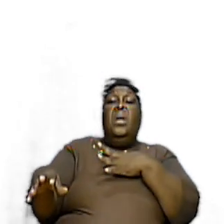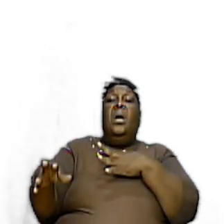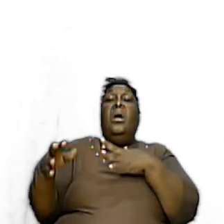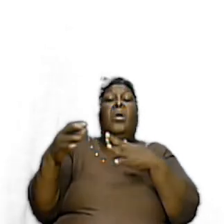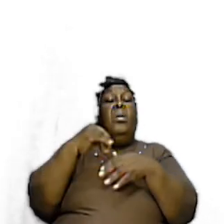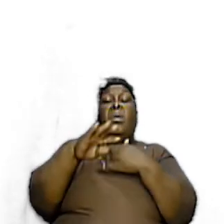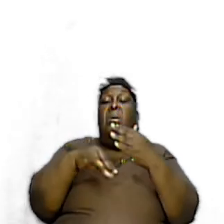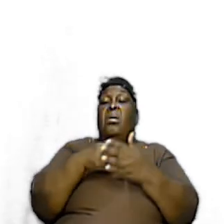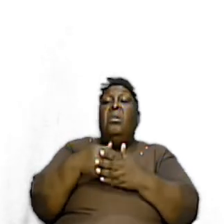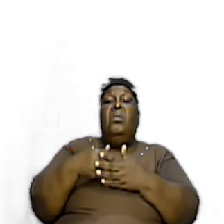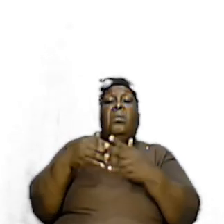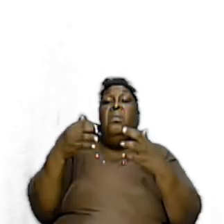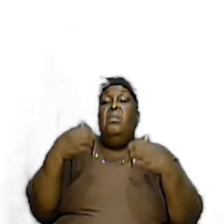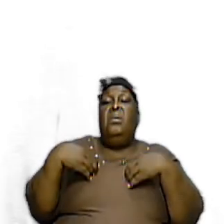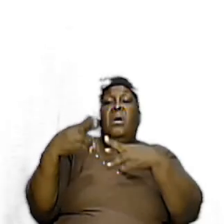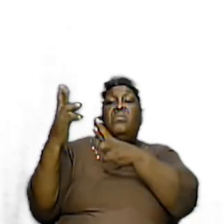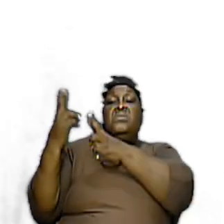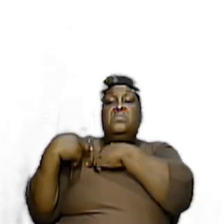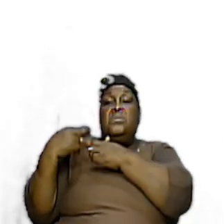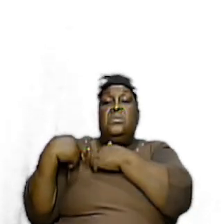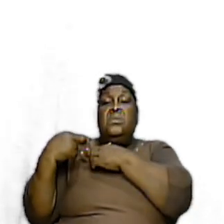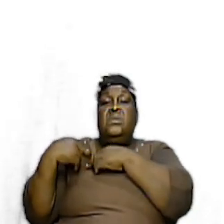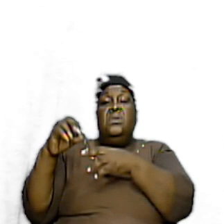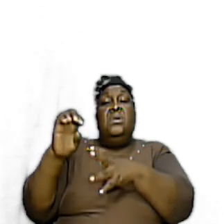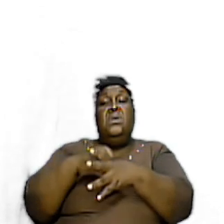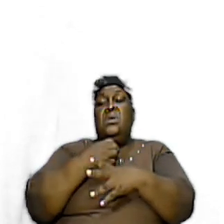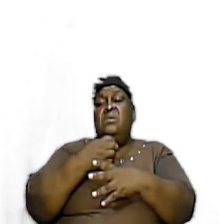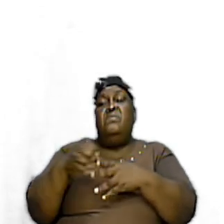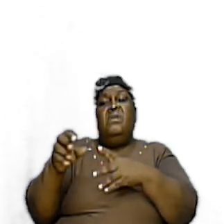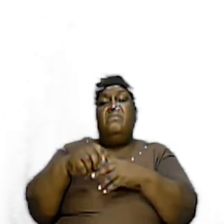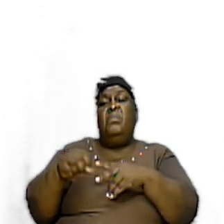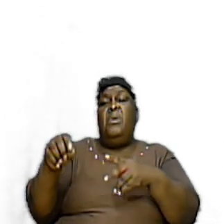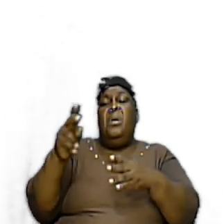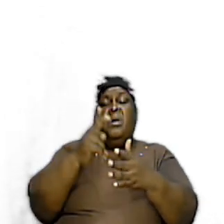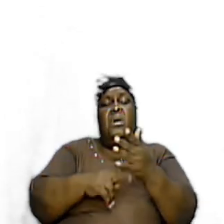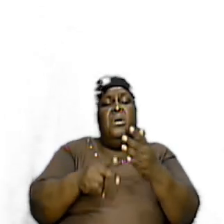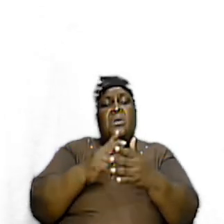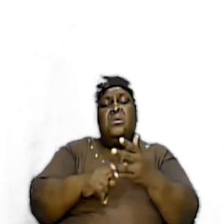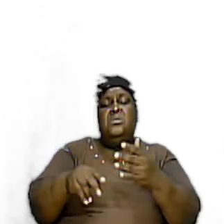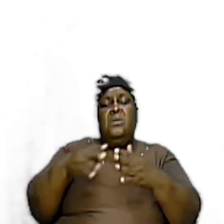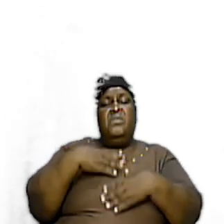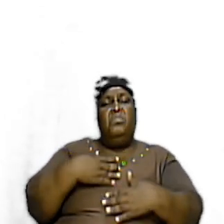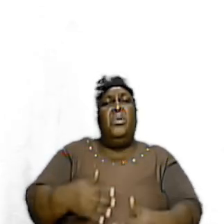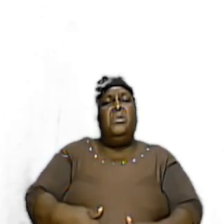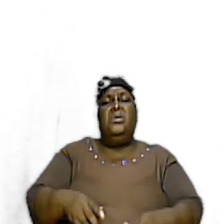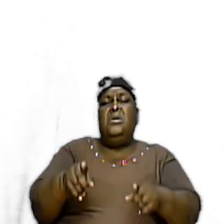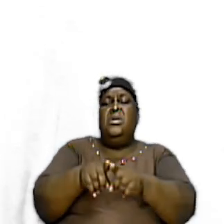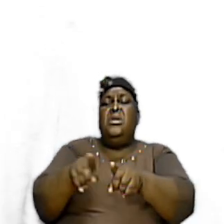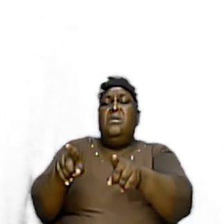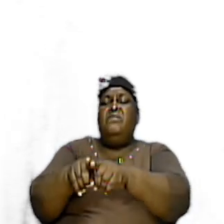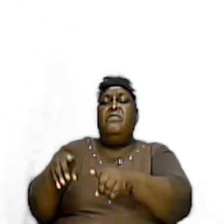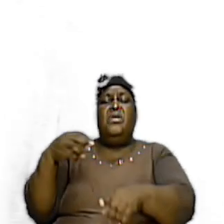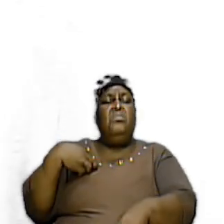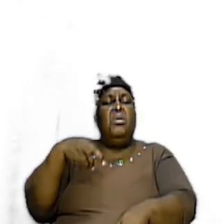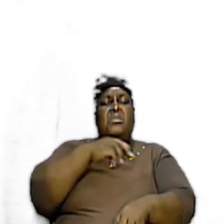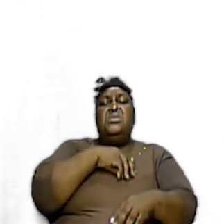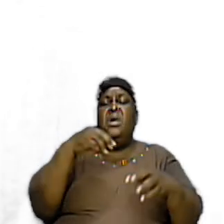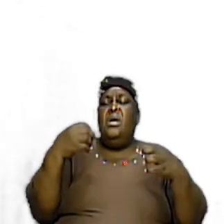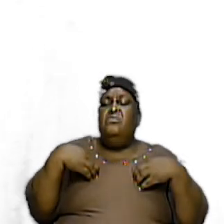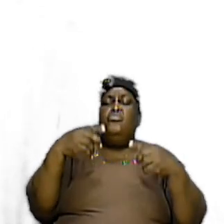responsibility Even though They were a part Of the body The different members Had to do things